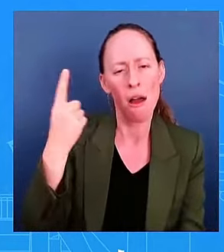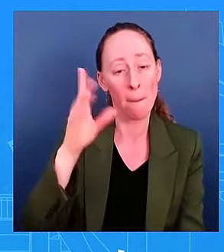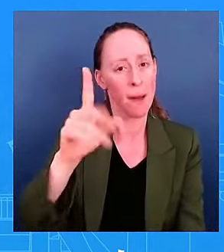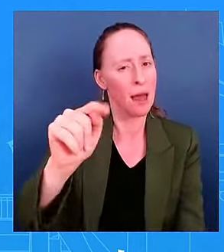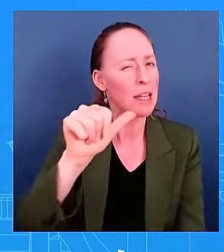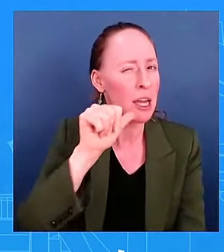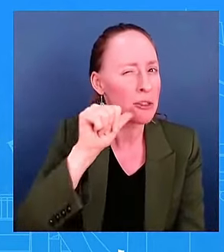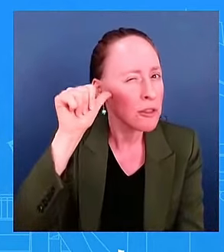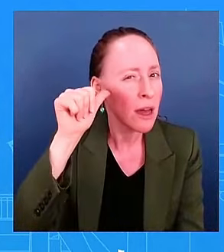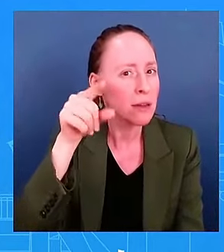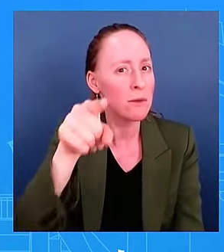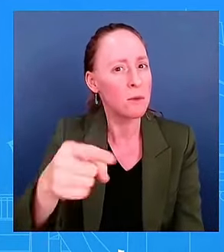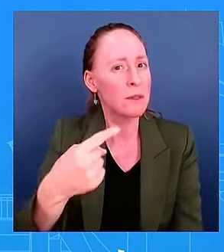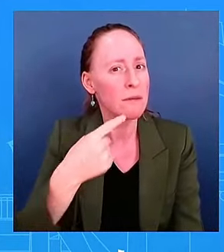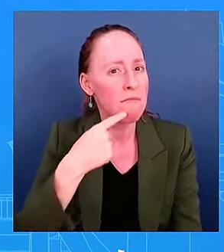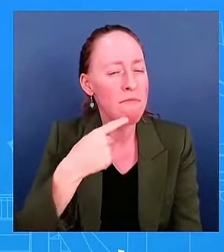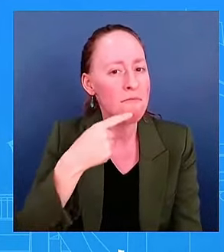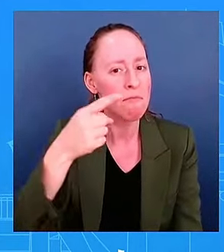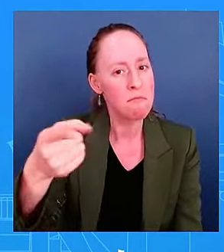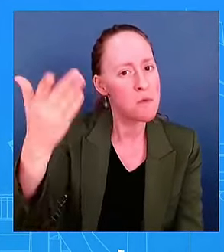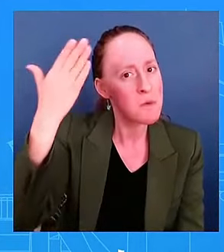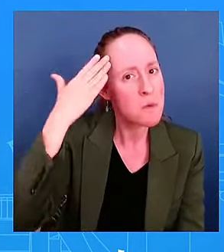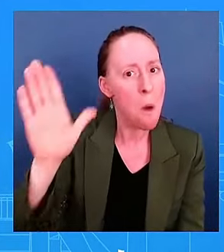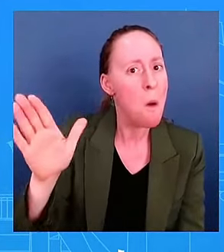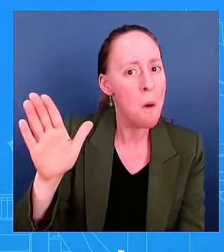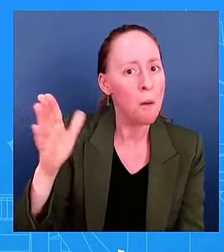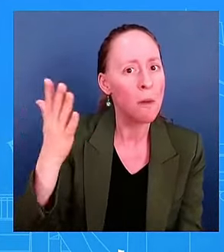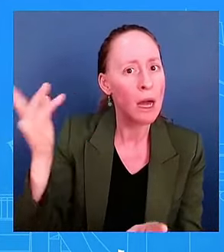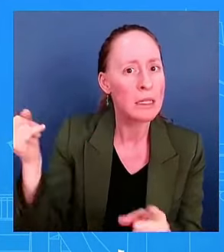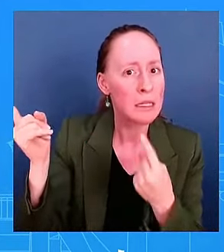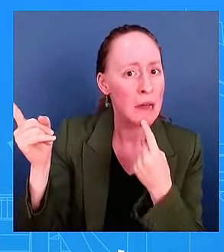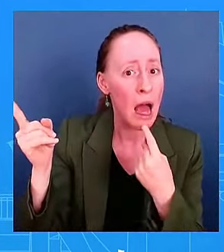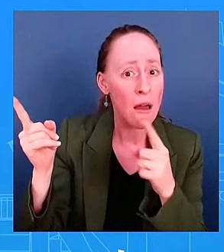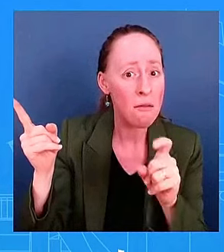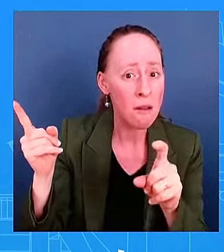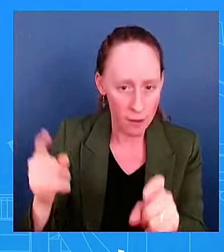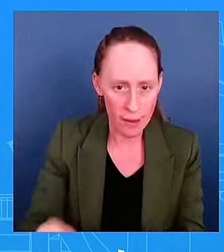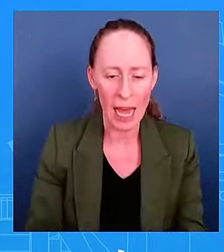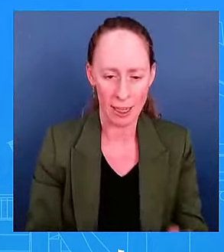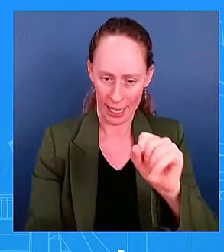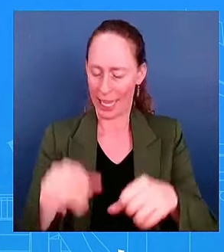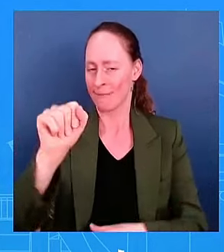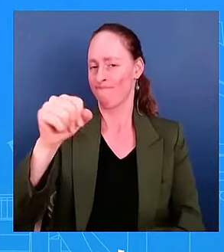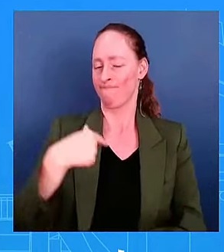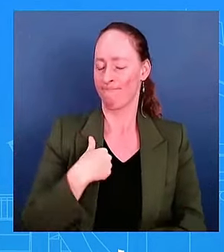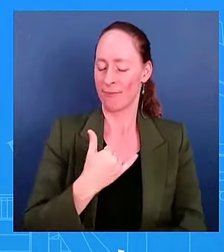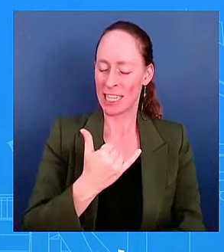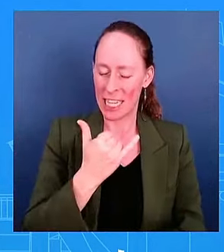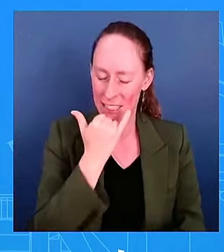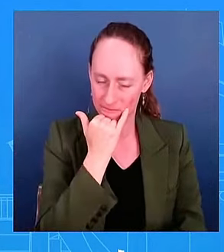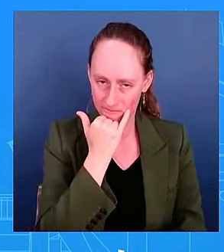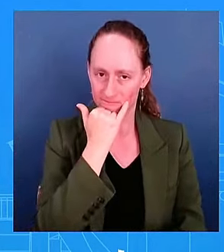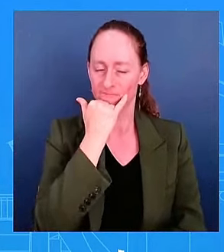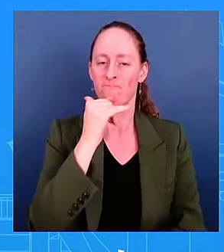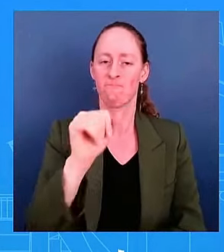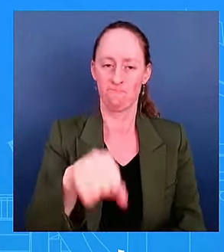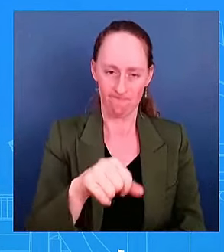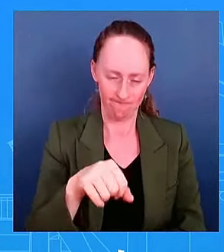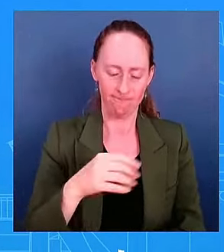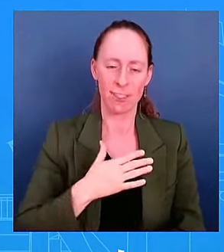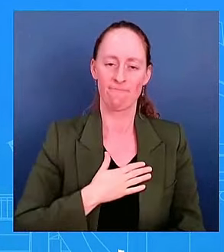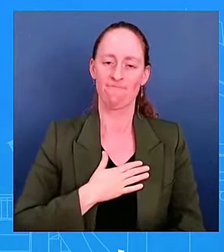that MS. I want to say that is my bad. That is part of, that is part of, definitely part of the